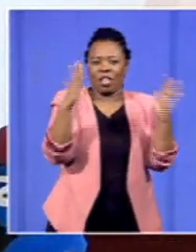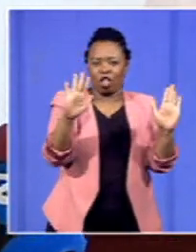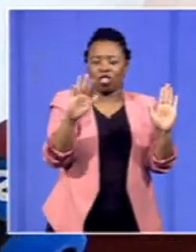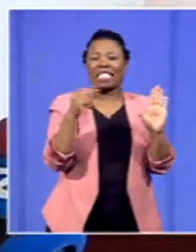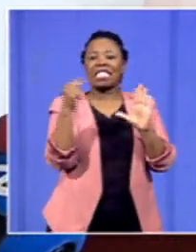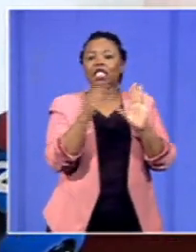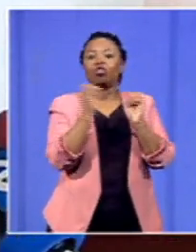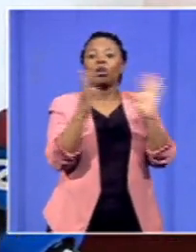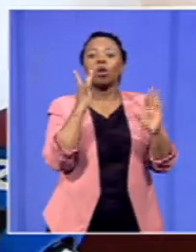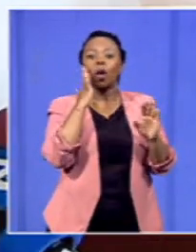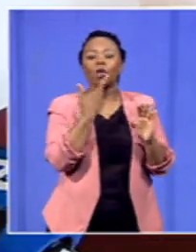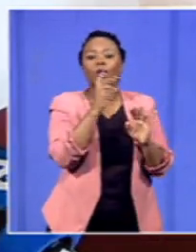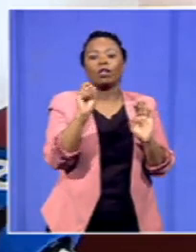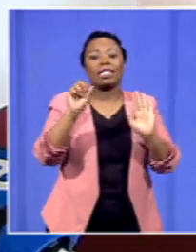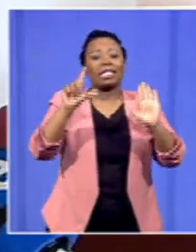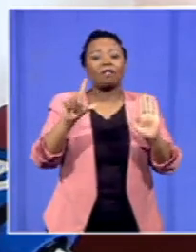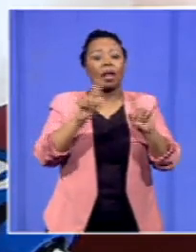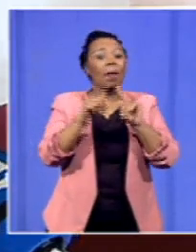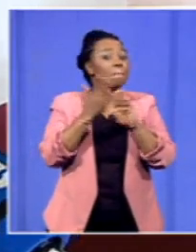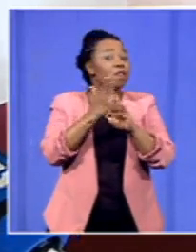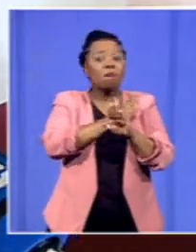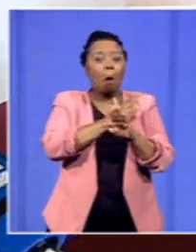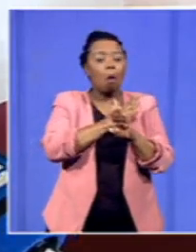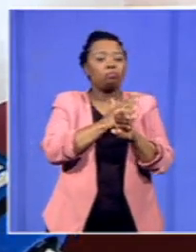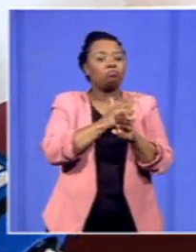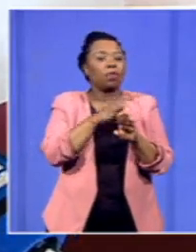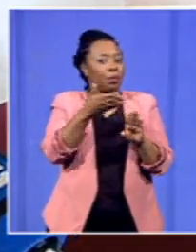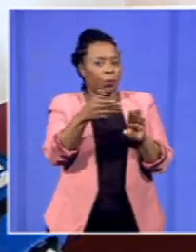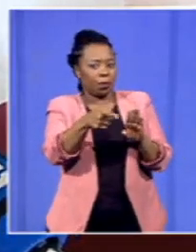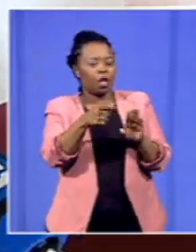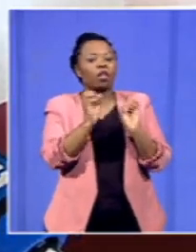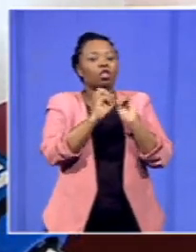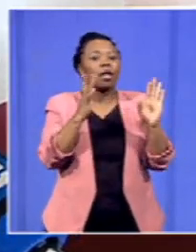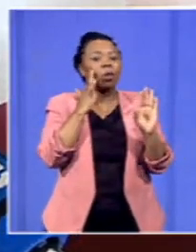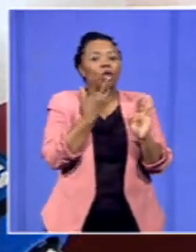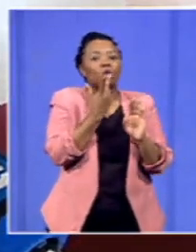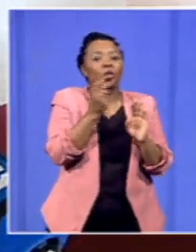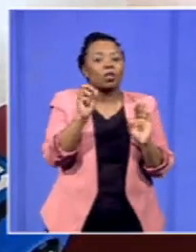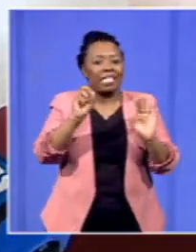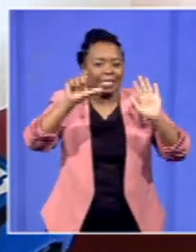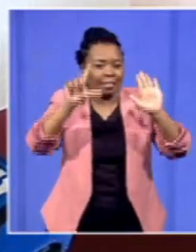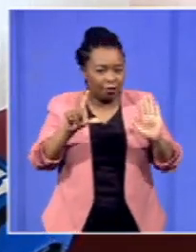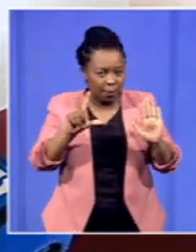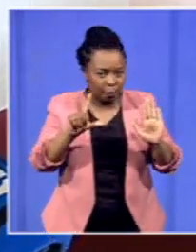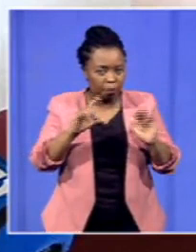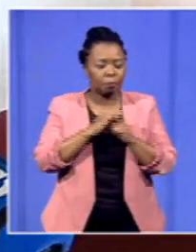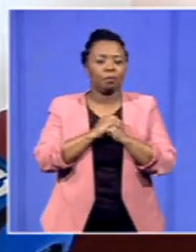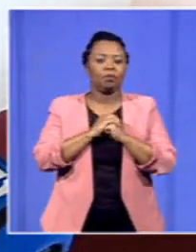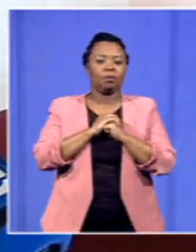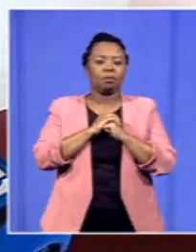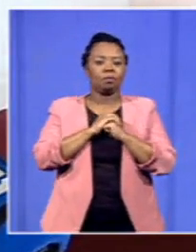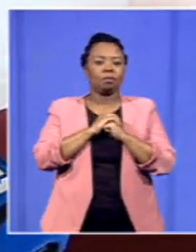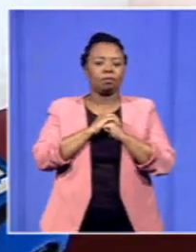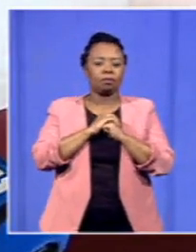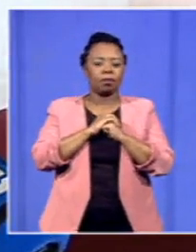2007 before it did not exist it was started in 2007 so part of the you know